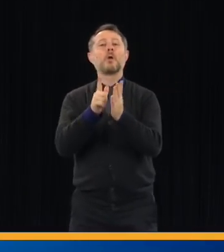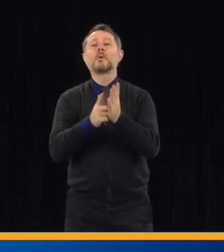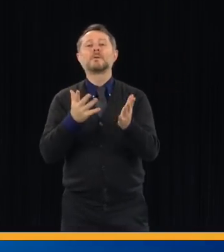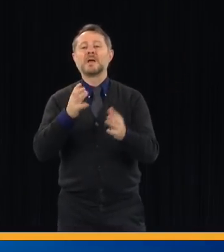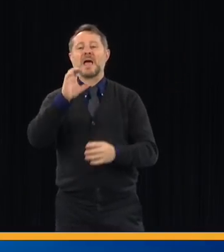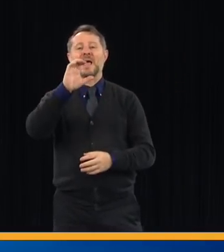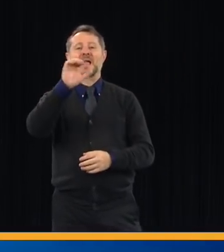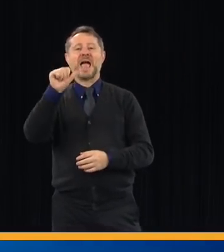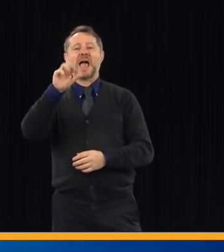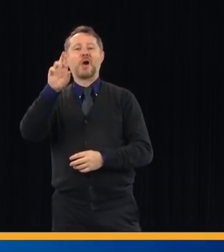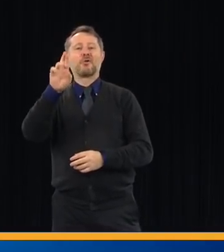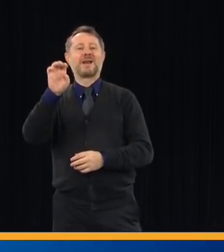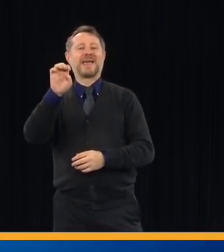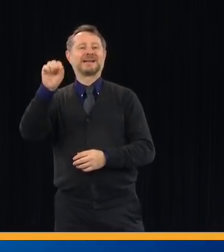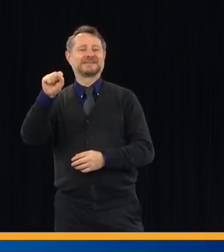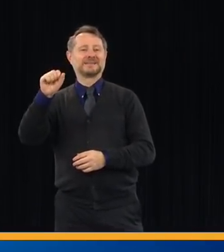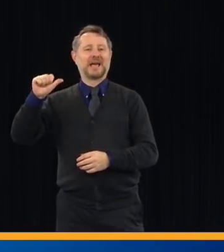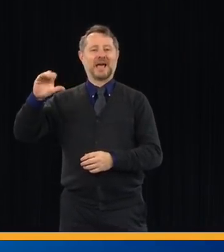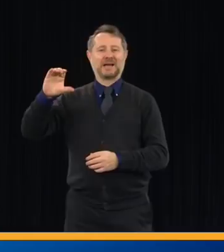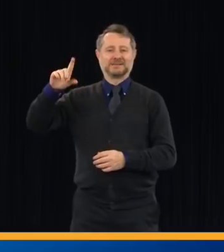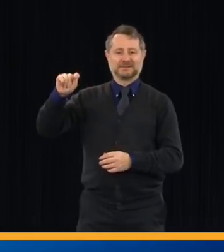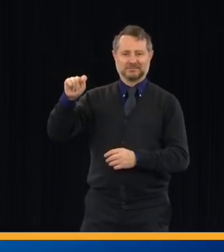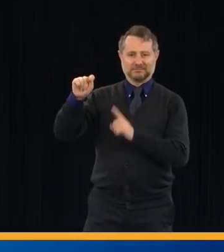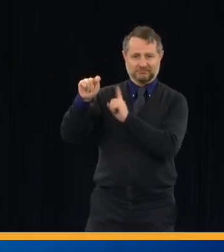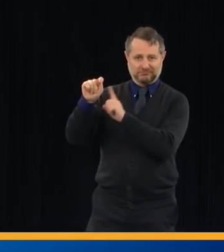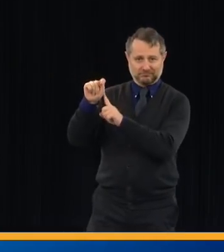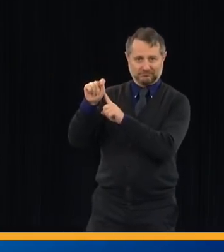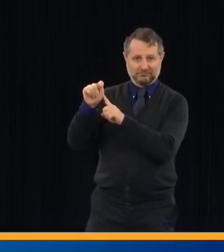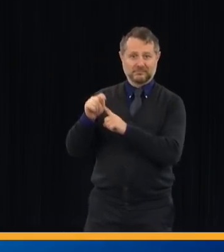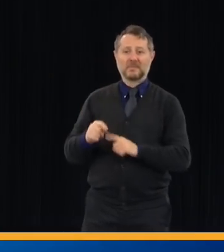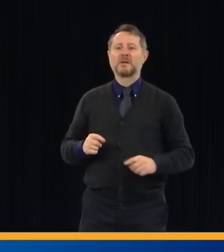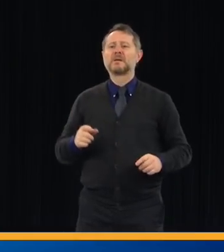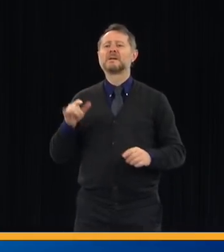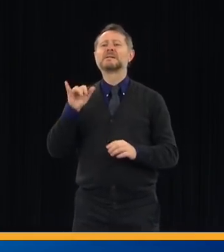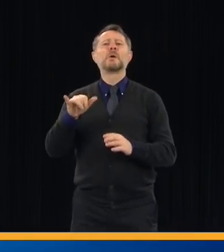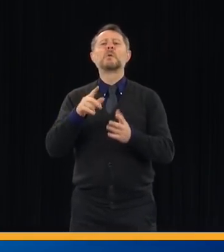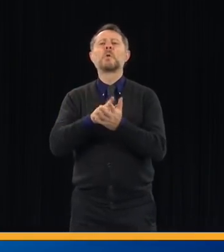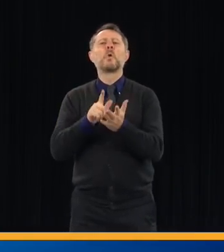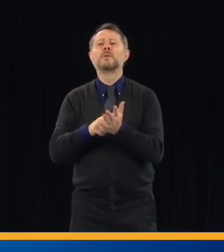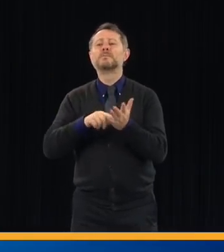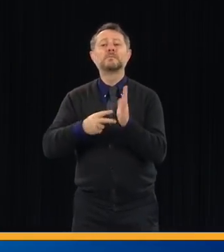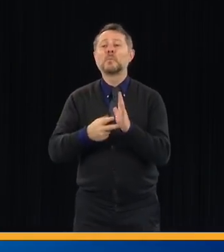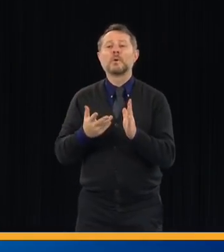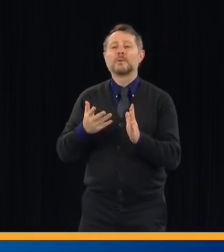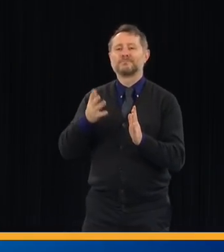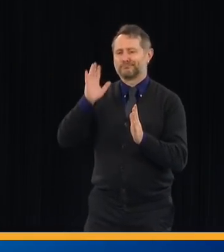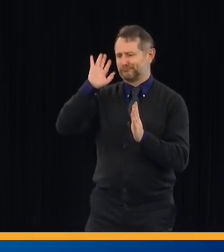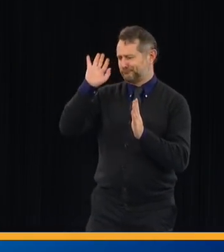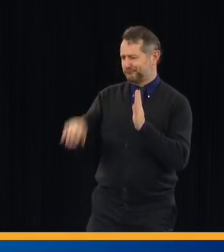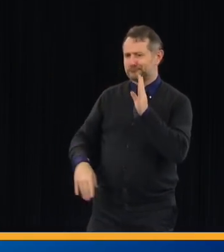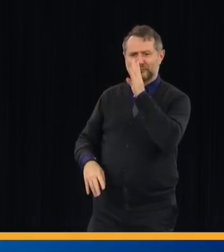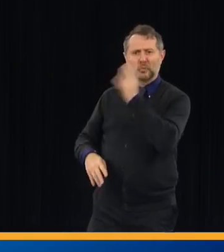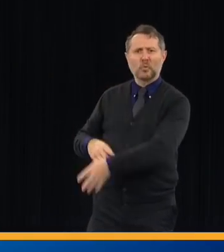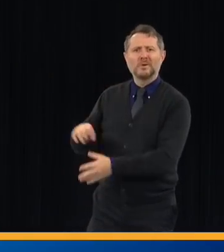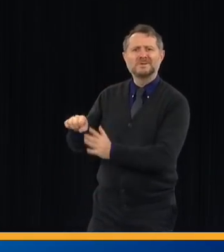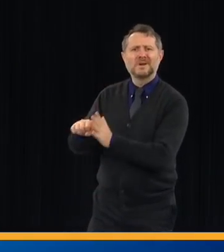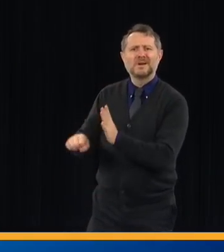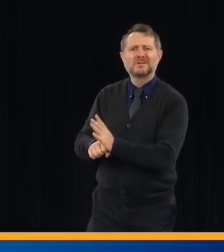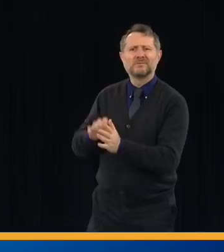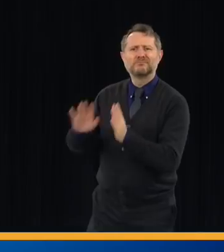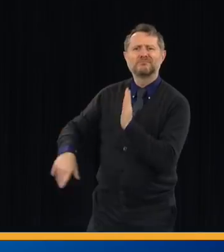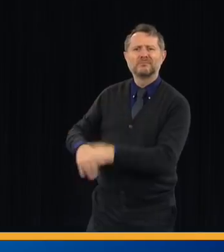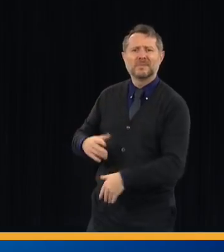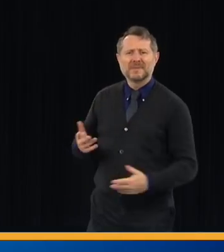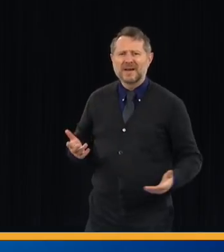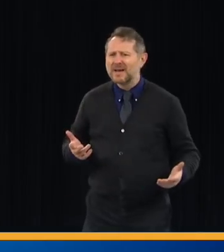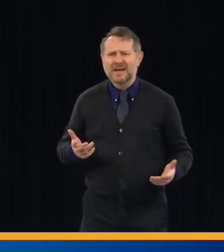just almost ignored state governments. When you ignore a state government,